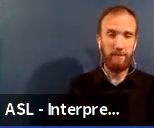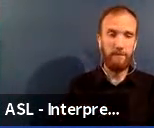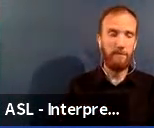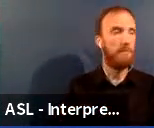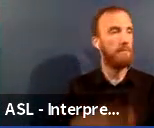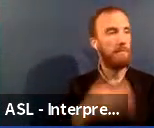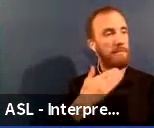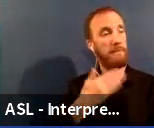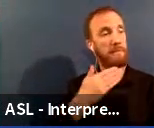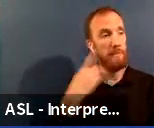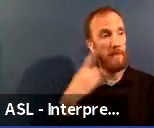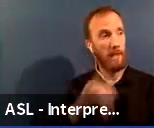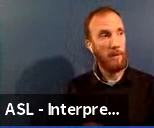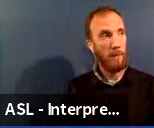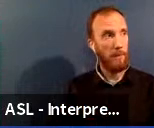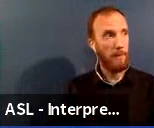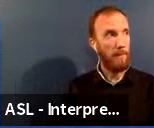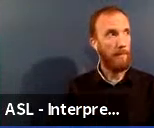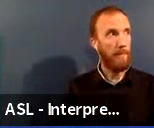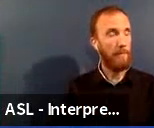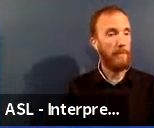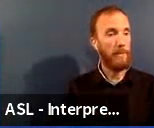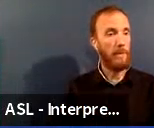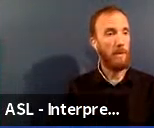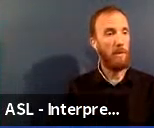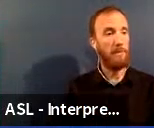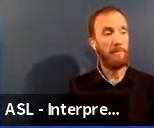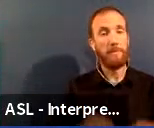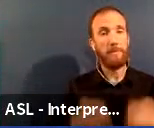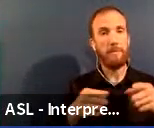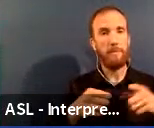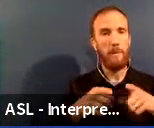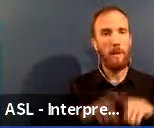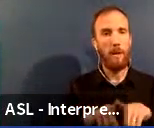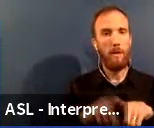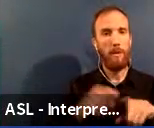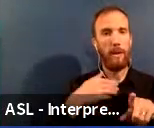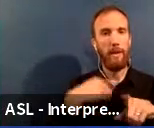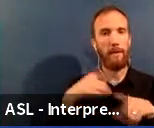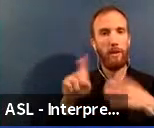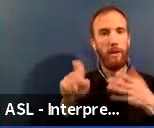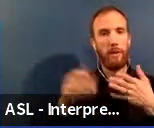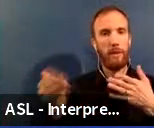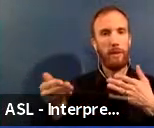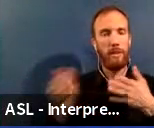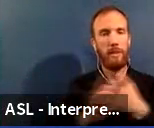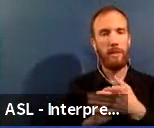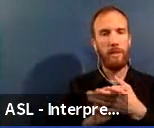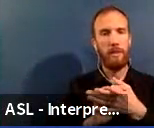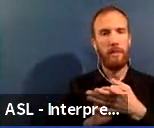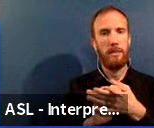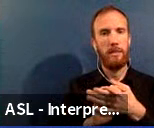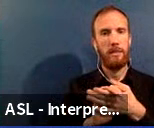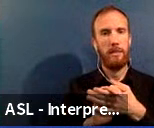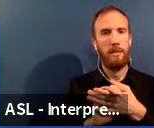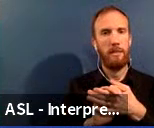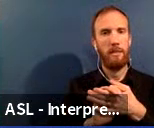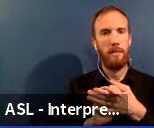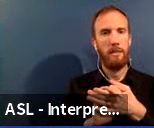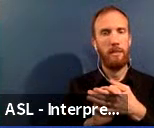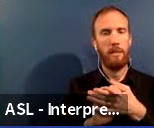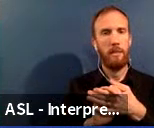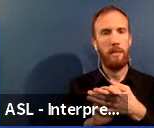thanks for that. Um, we also received the call or a question here. How soon are, how soon will